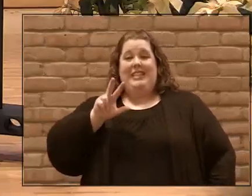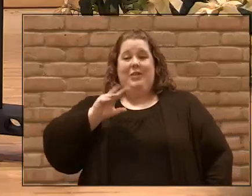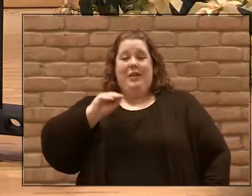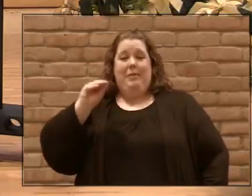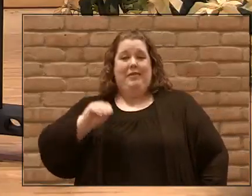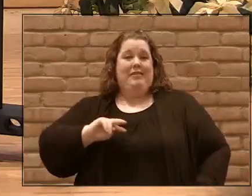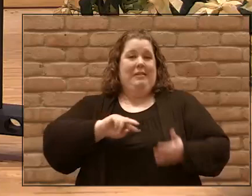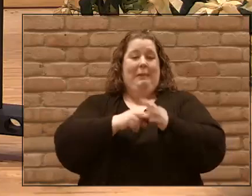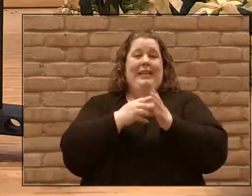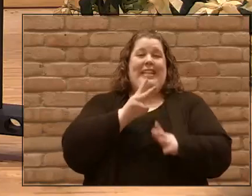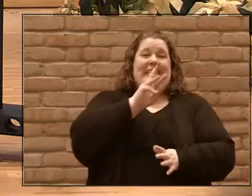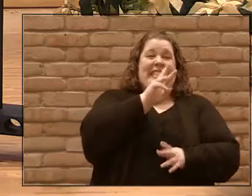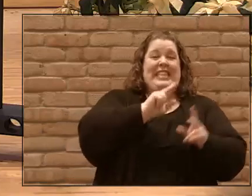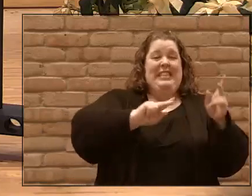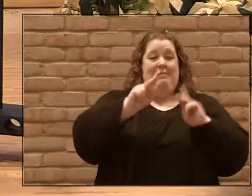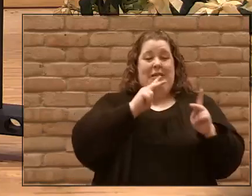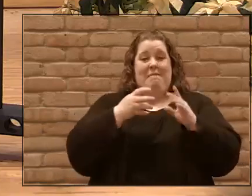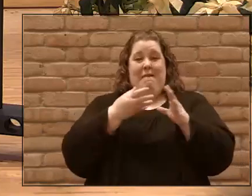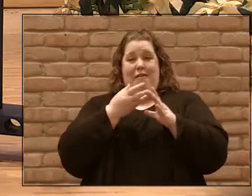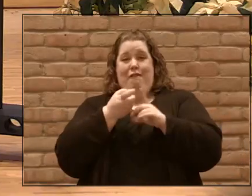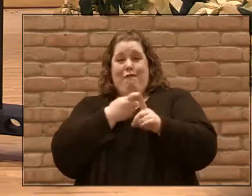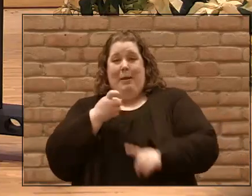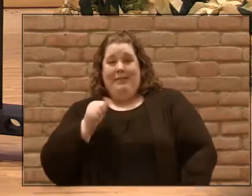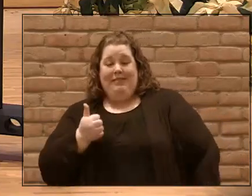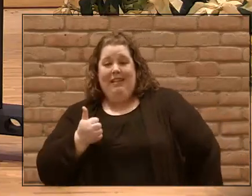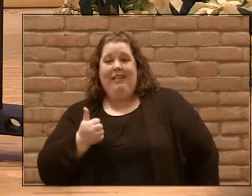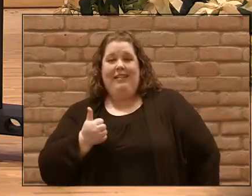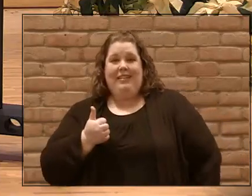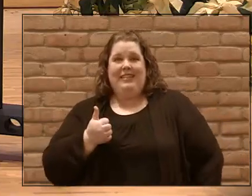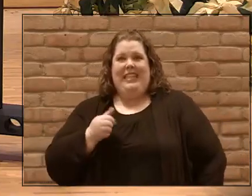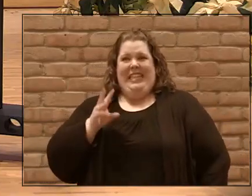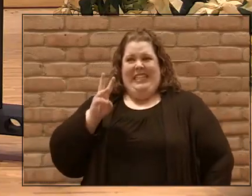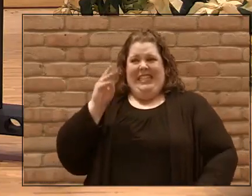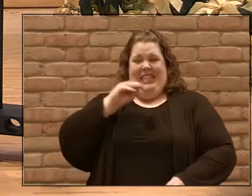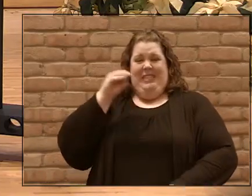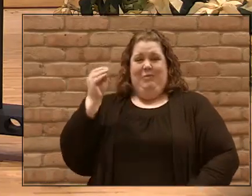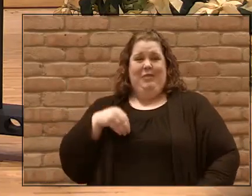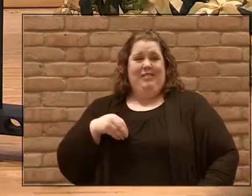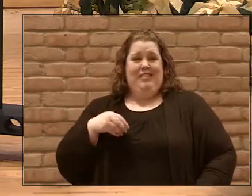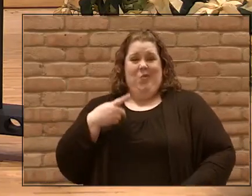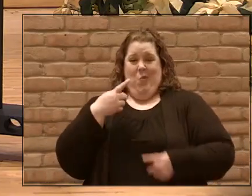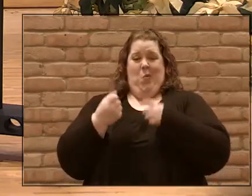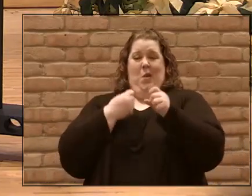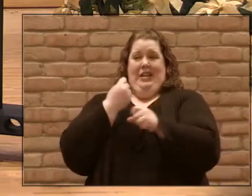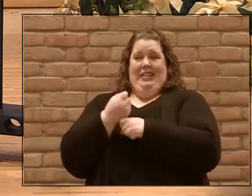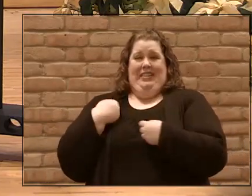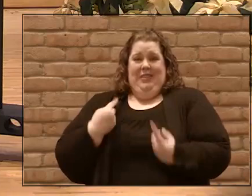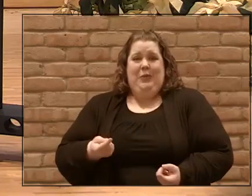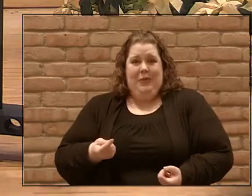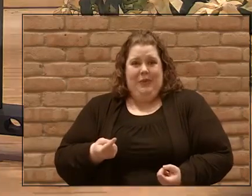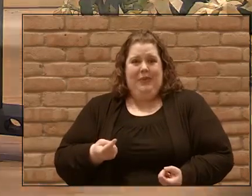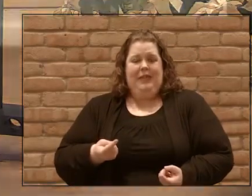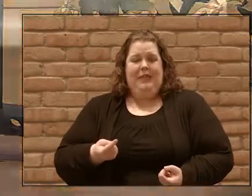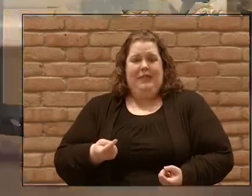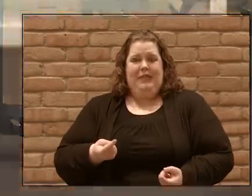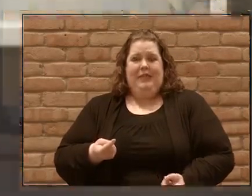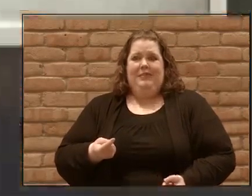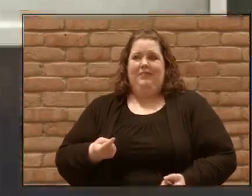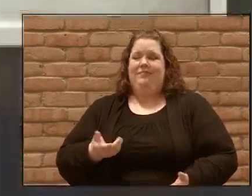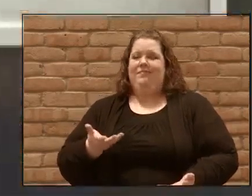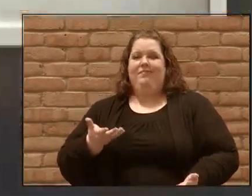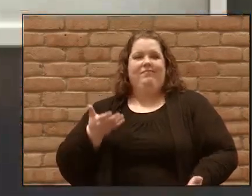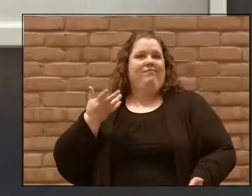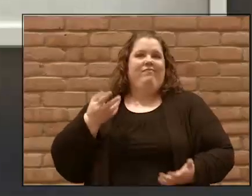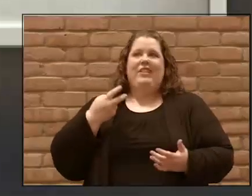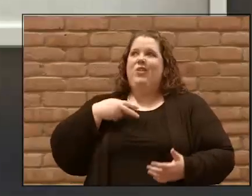6 out of 10. And it dropped 2% just from last year. However you cut these numbers,